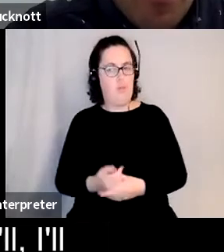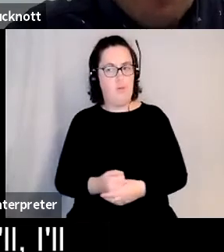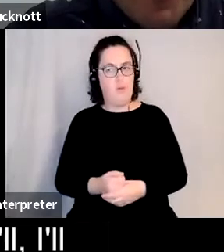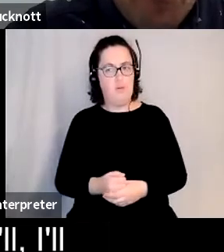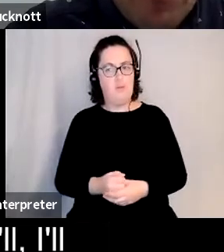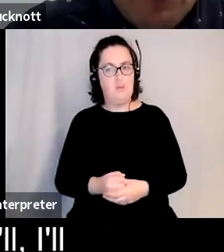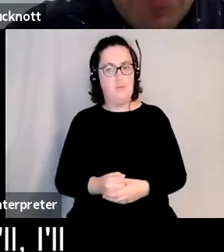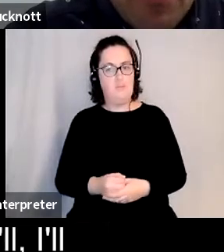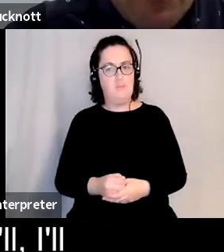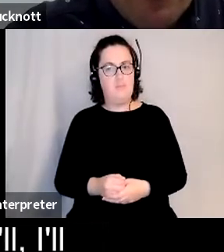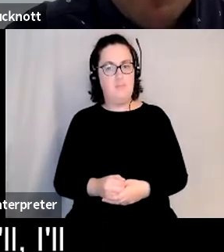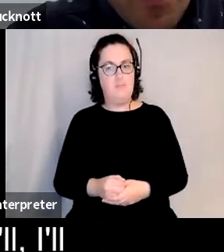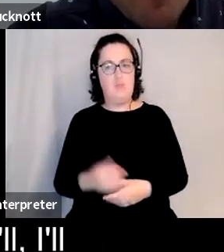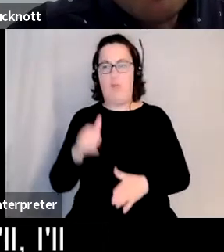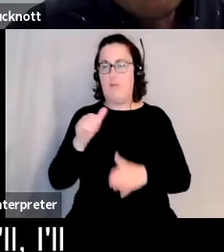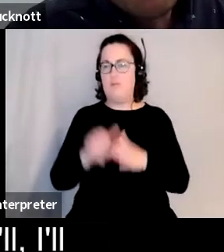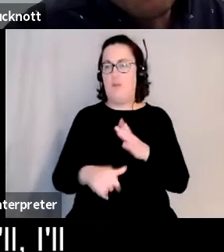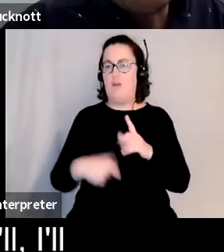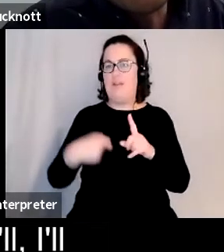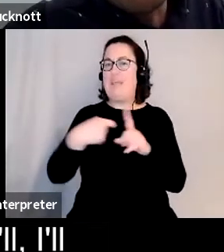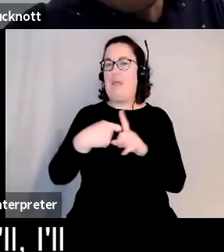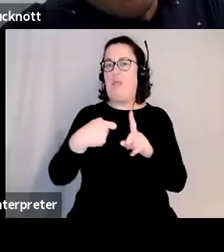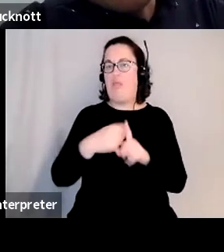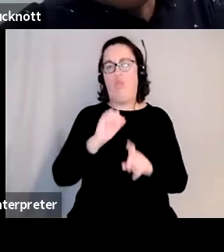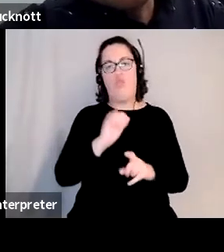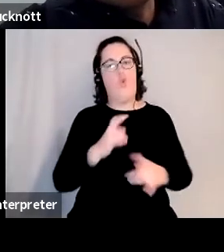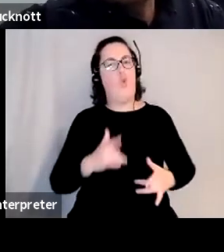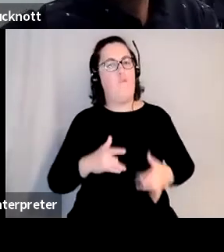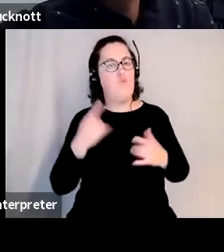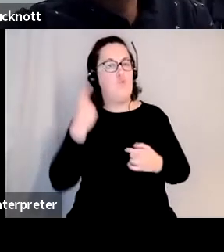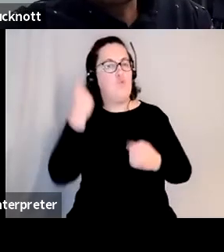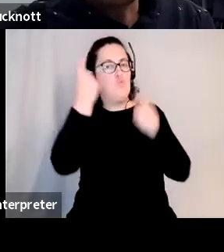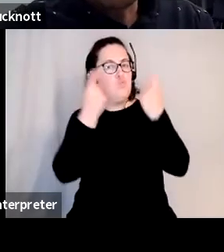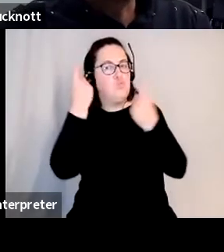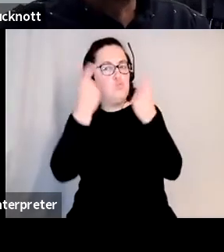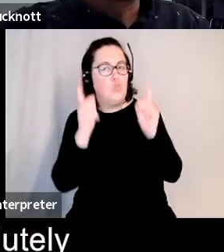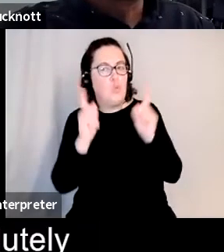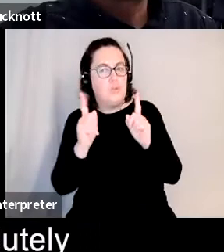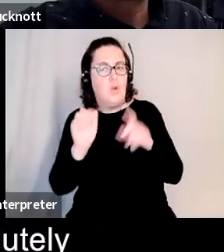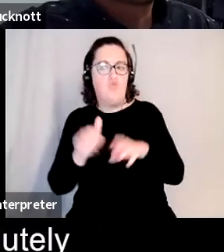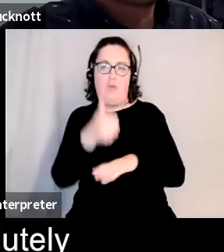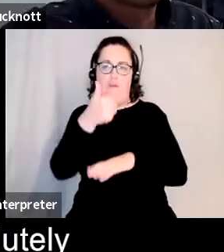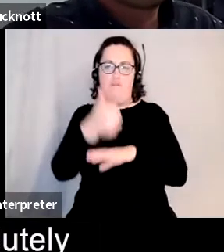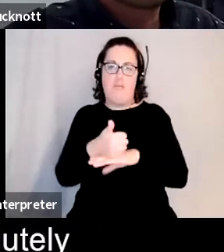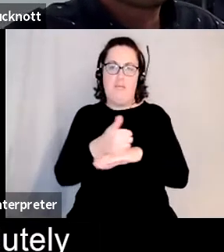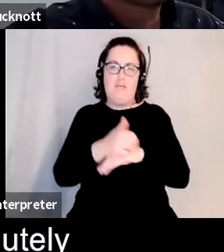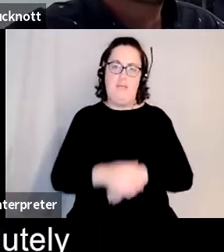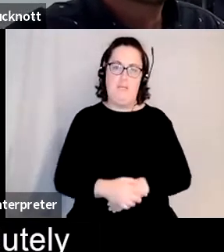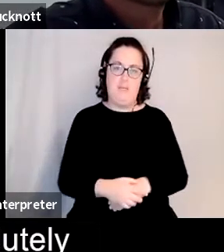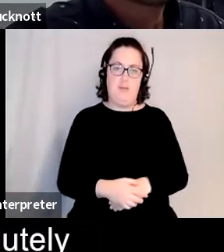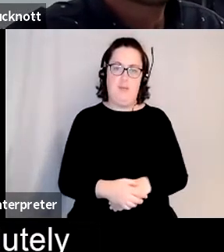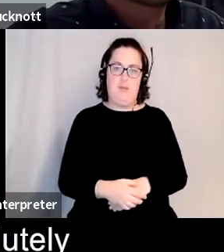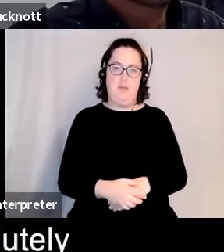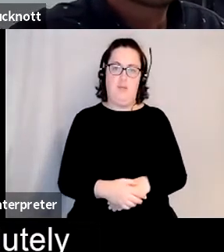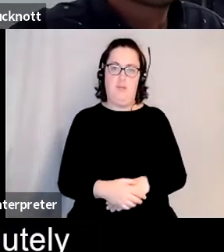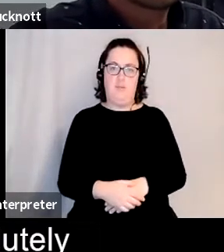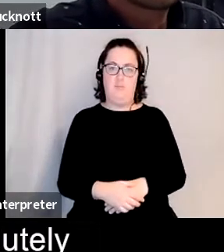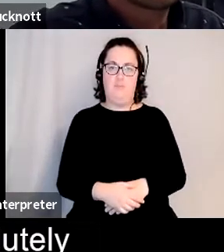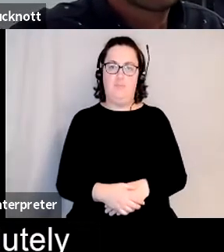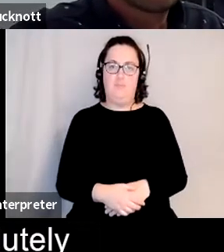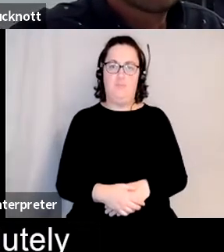perhaps i'll i'll begin with you keith um what are your reflections on recovery for me um well for me